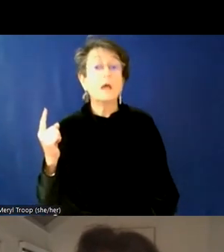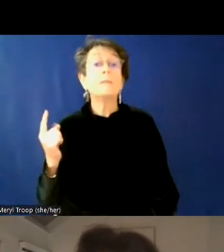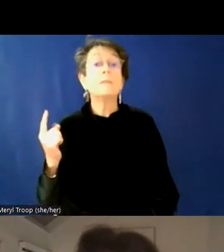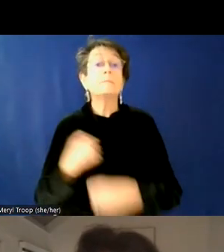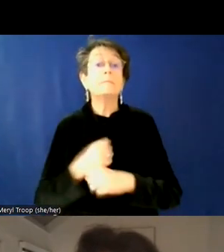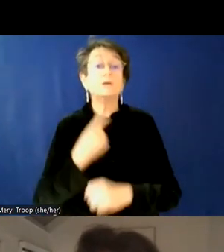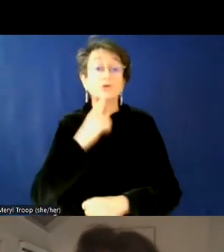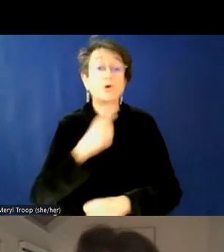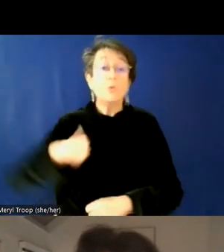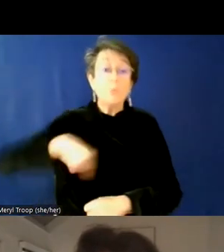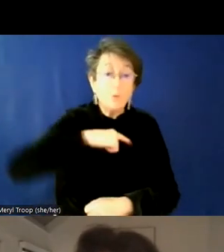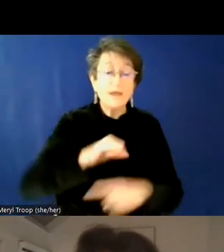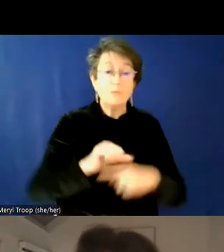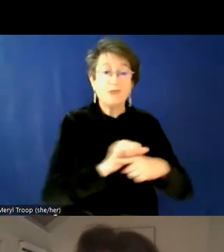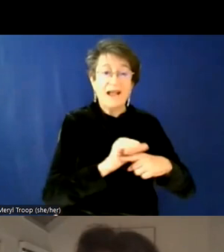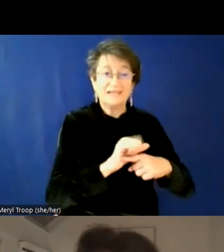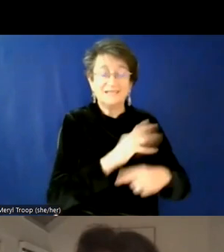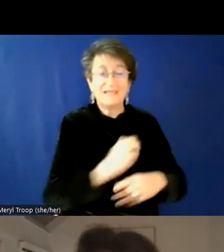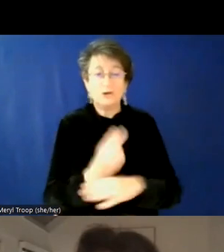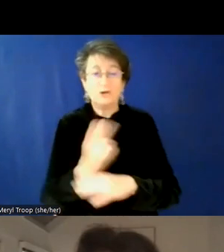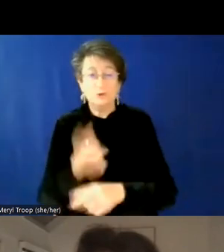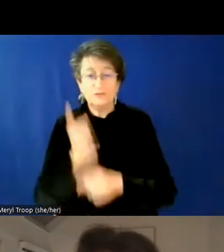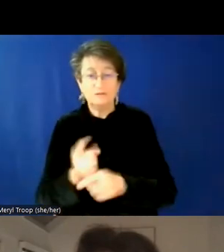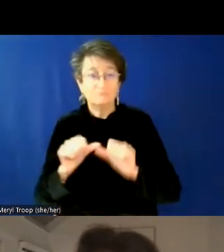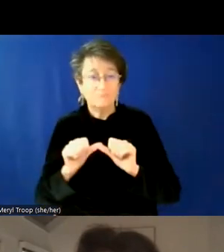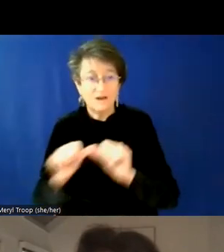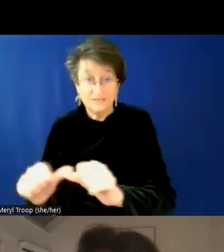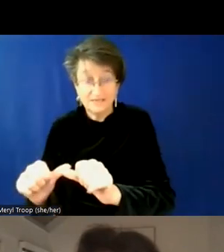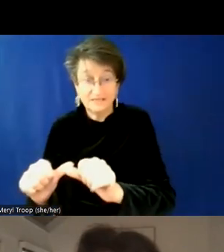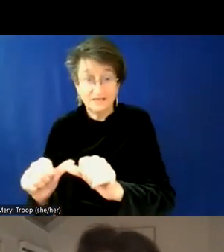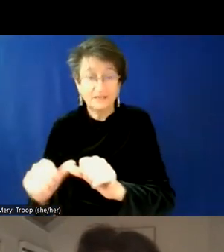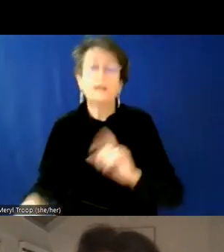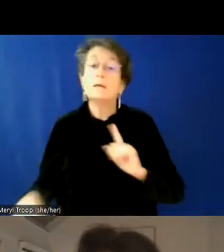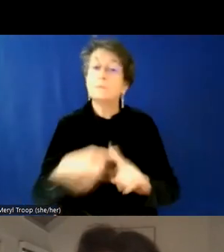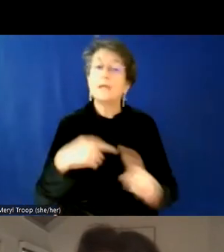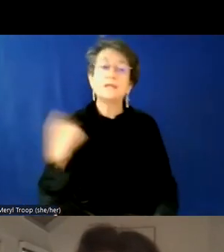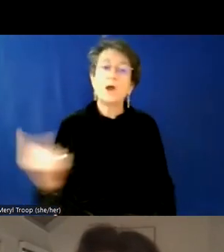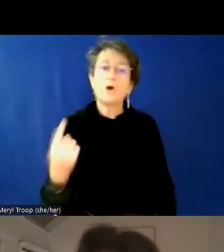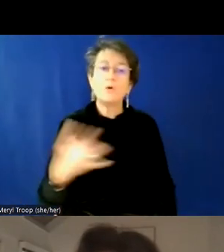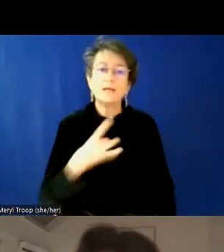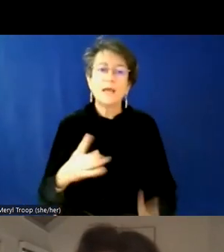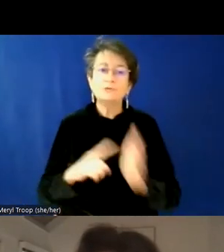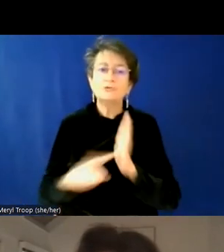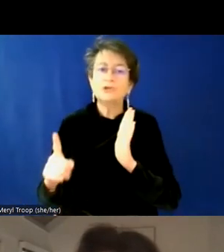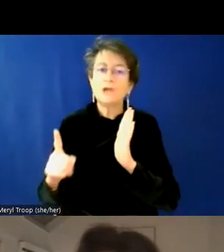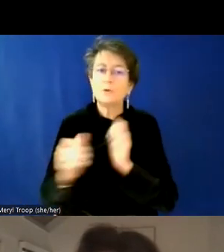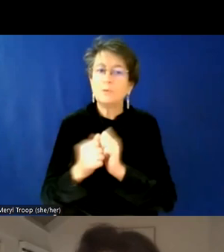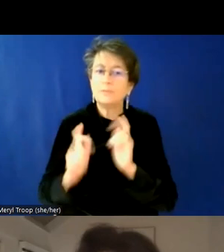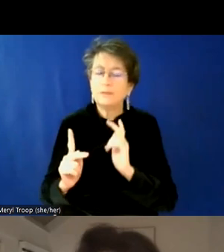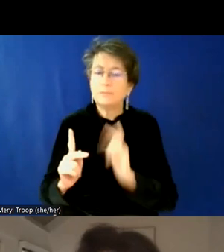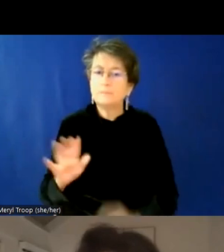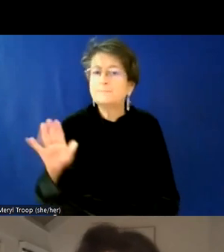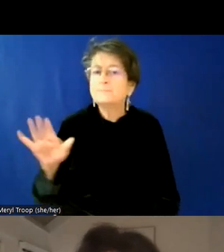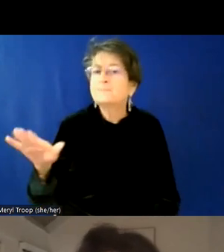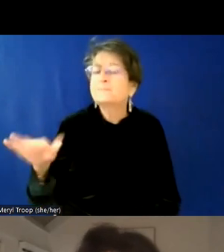um, so that we're using them consistently. And then I always like to check in with people, um, you know, sort of like, Hey, I, I